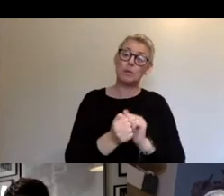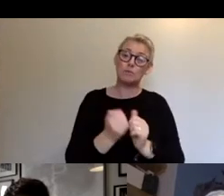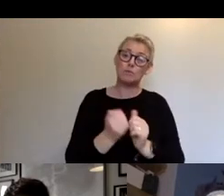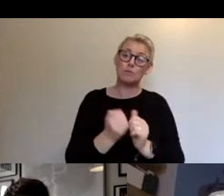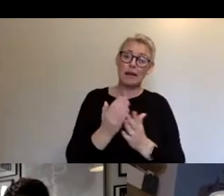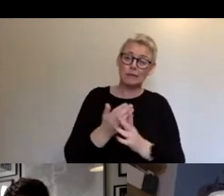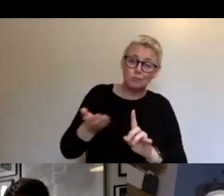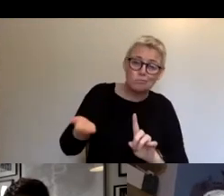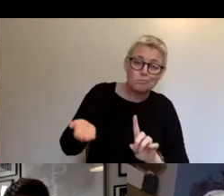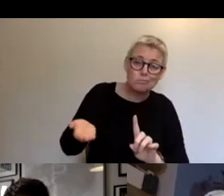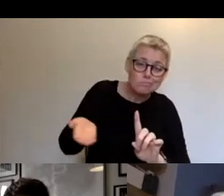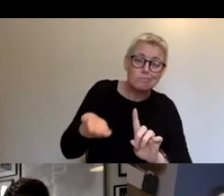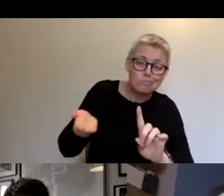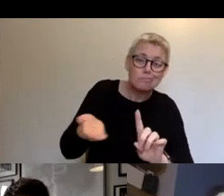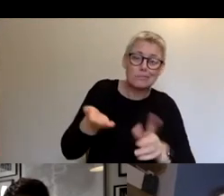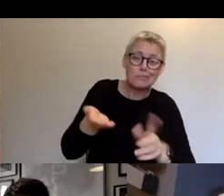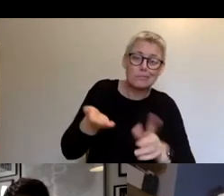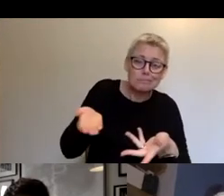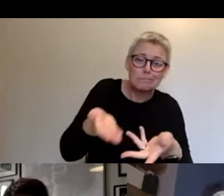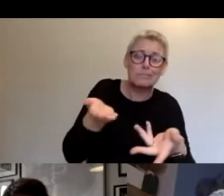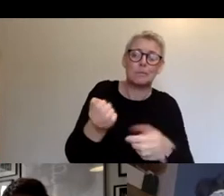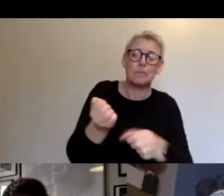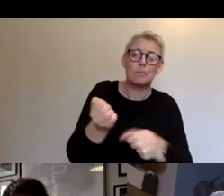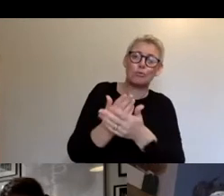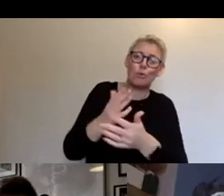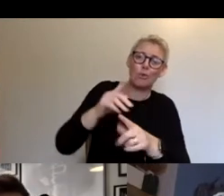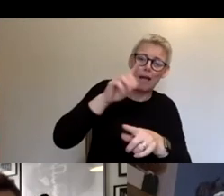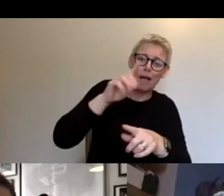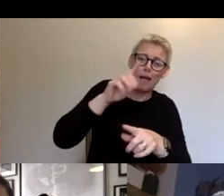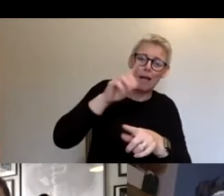together and made the experience a really rich one and a really varied one.